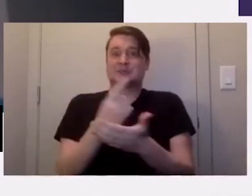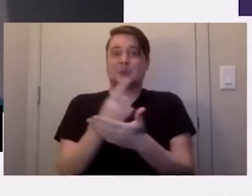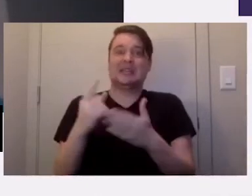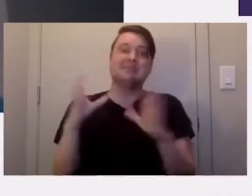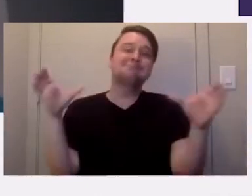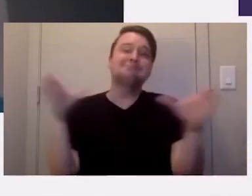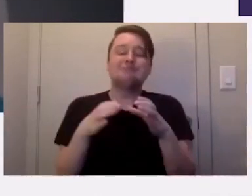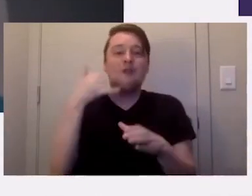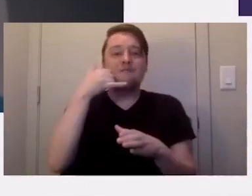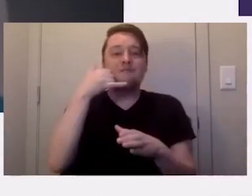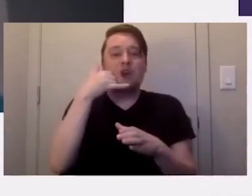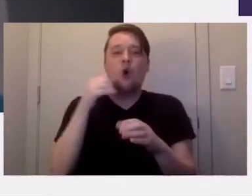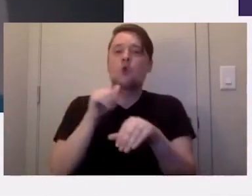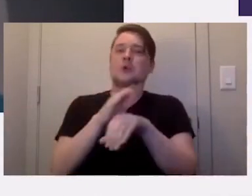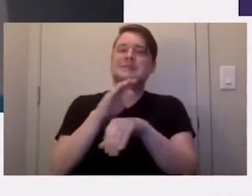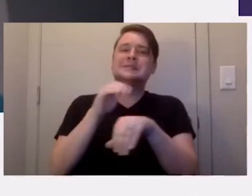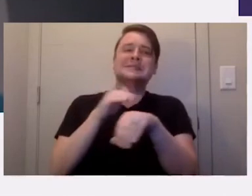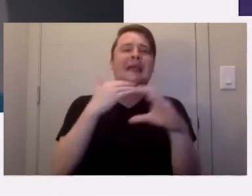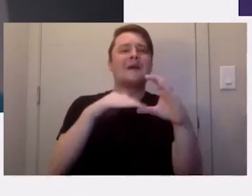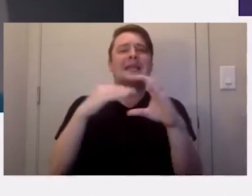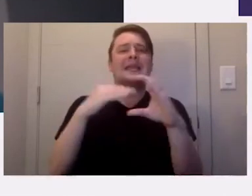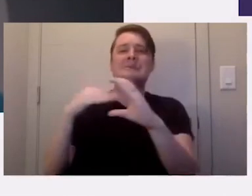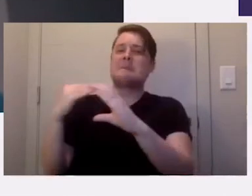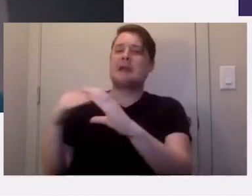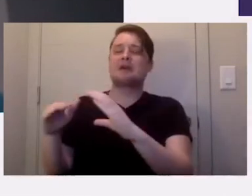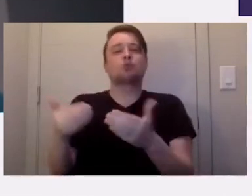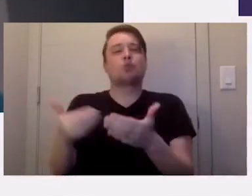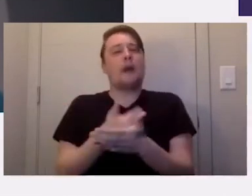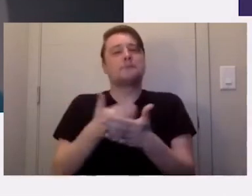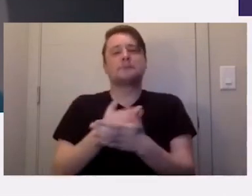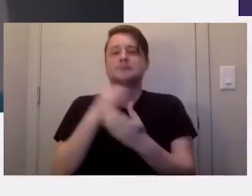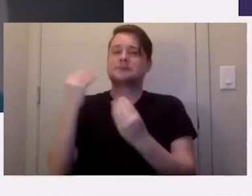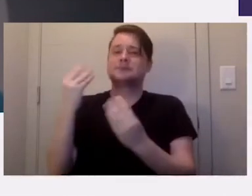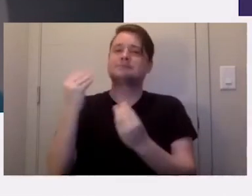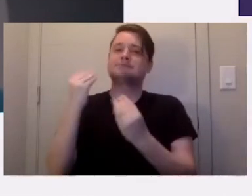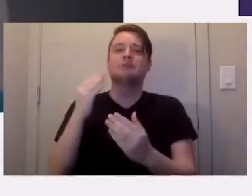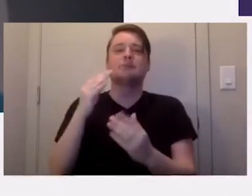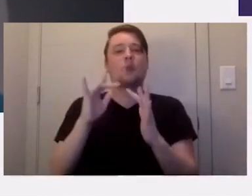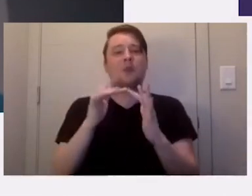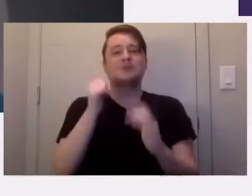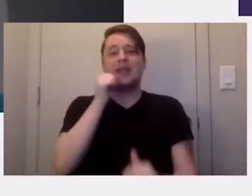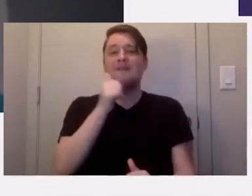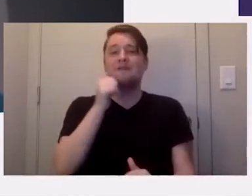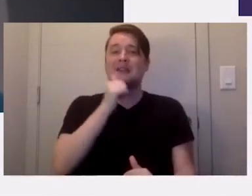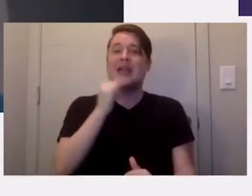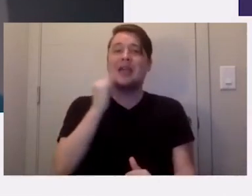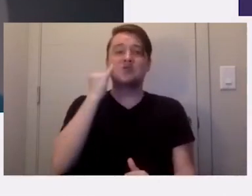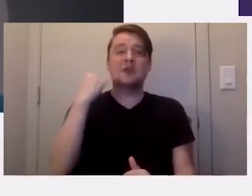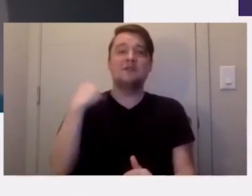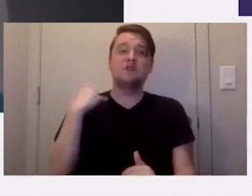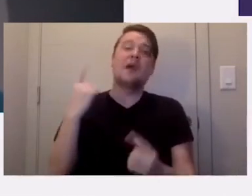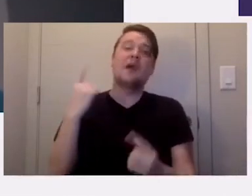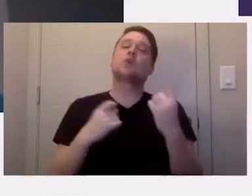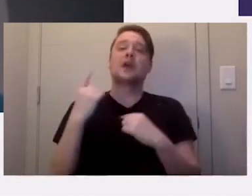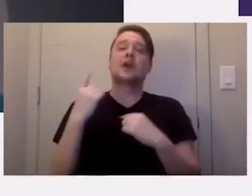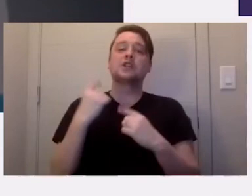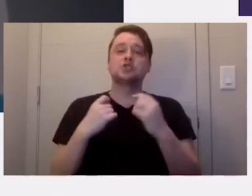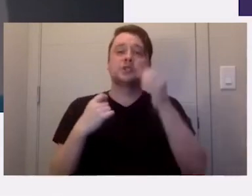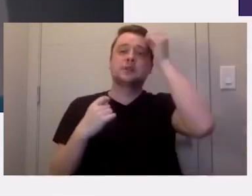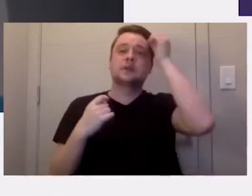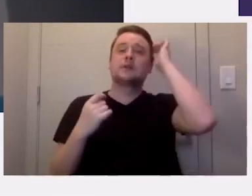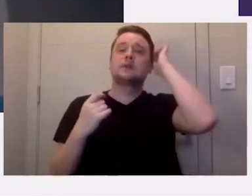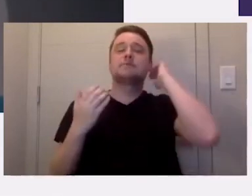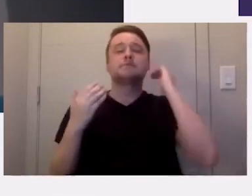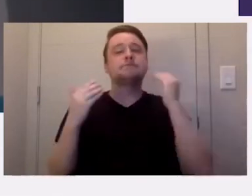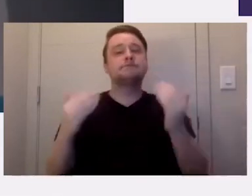We're sending out regular emails to folks. We're updating our website daily. So if you have questions, feel